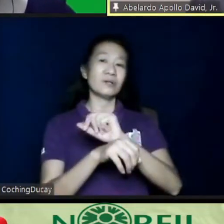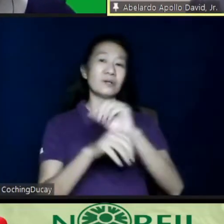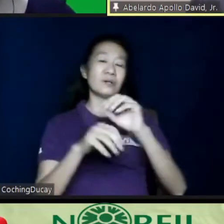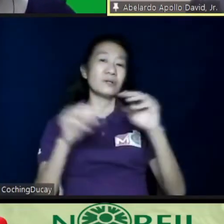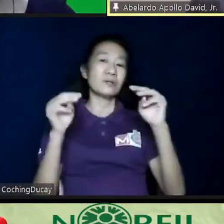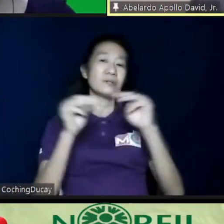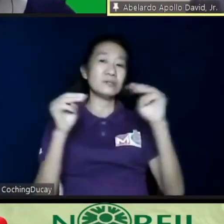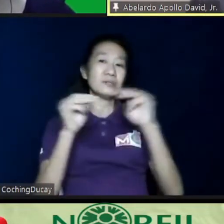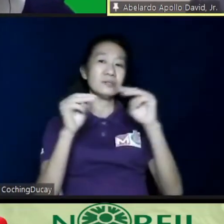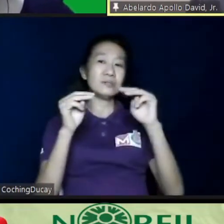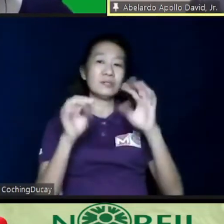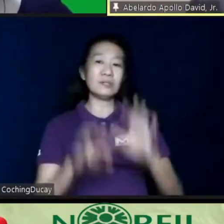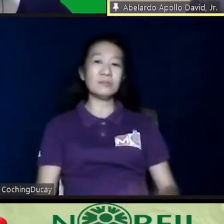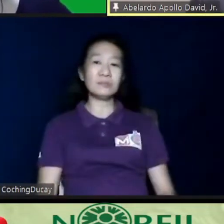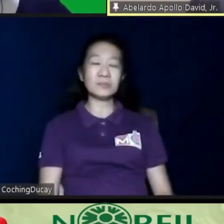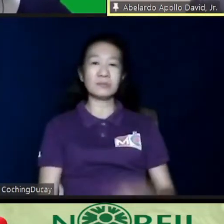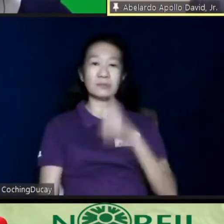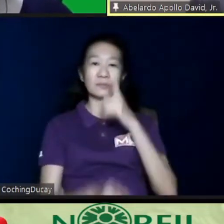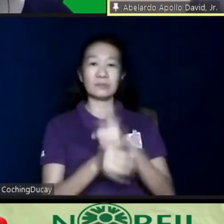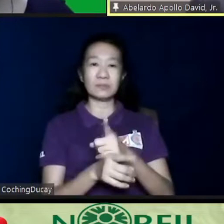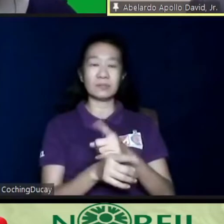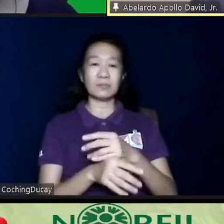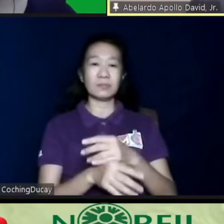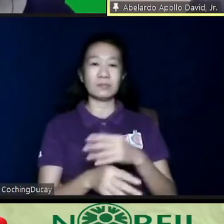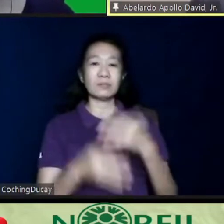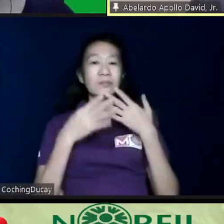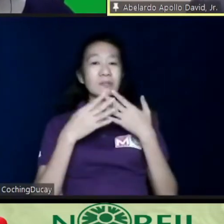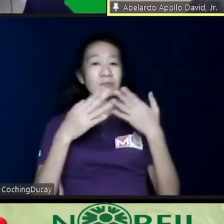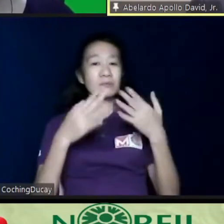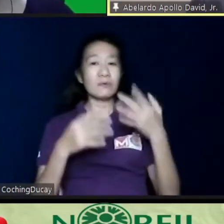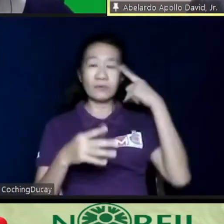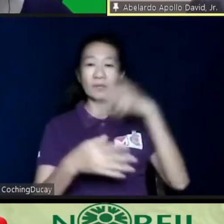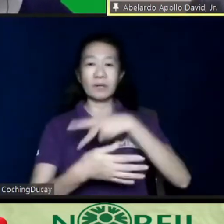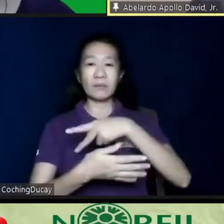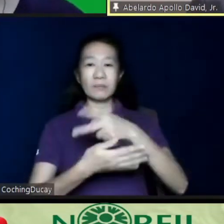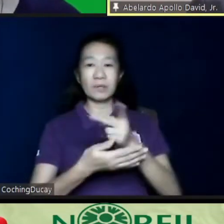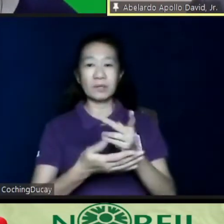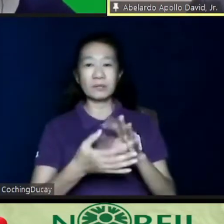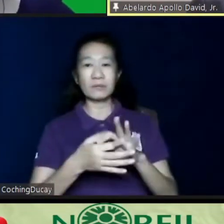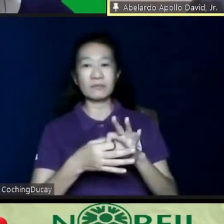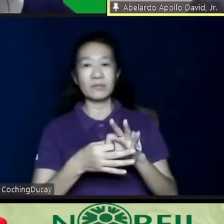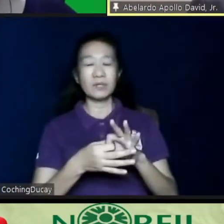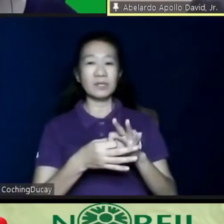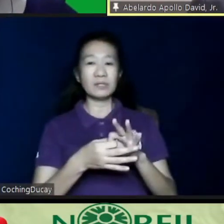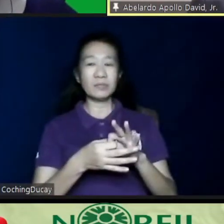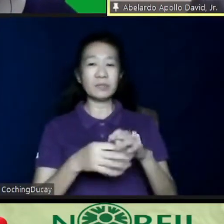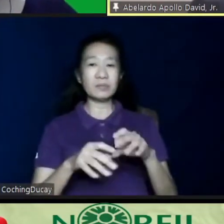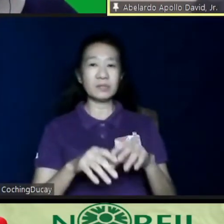feel truly grateful to be part of this very important event.